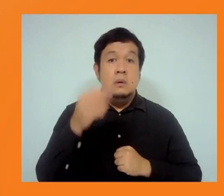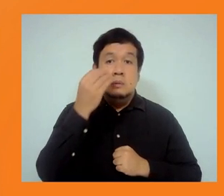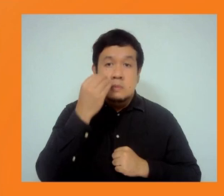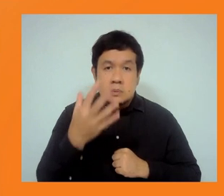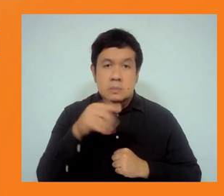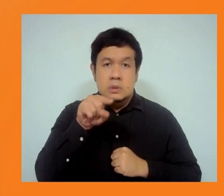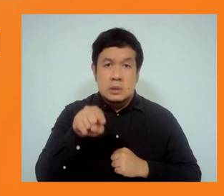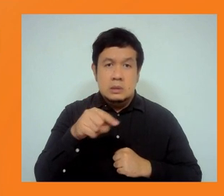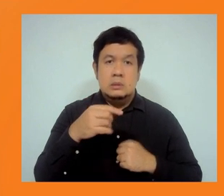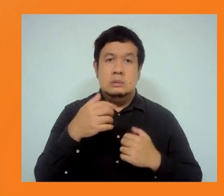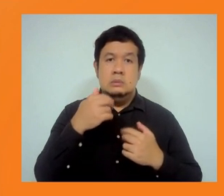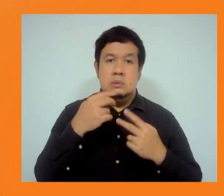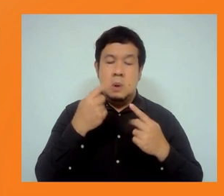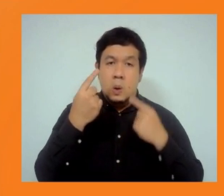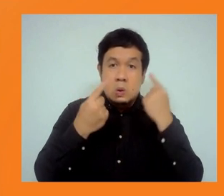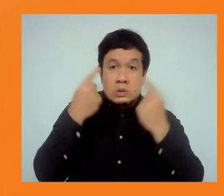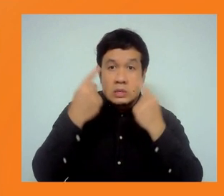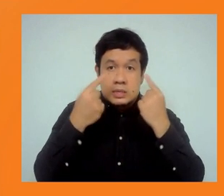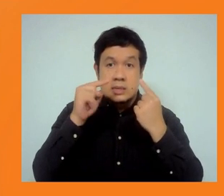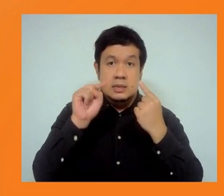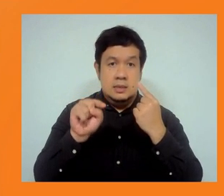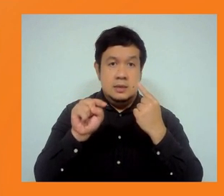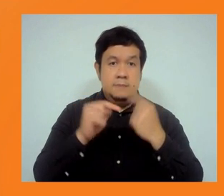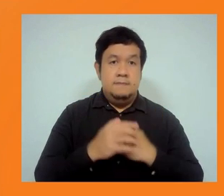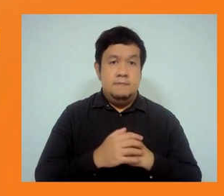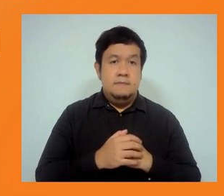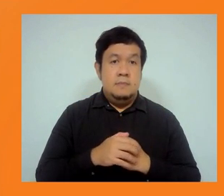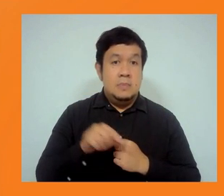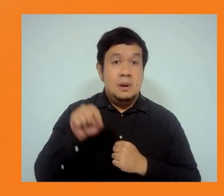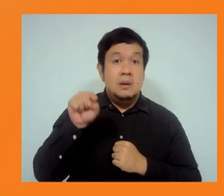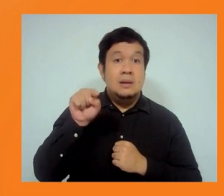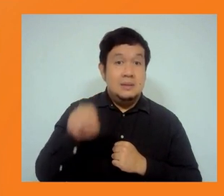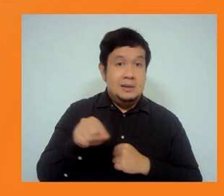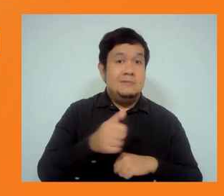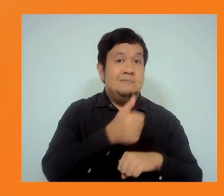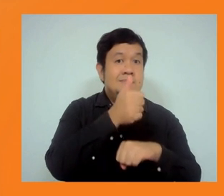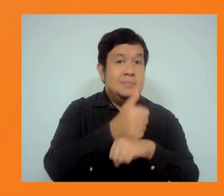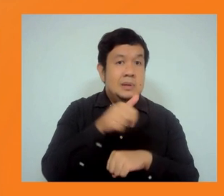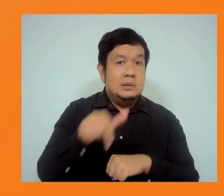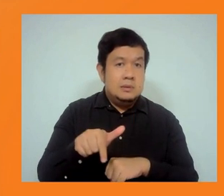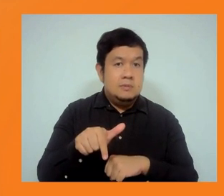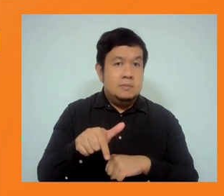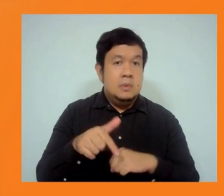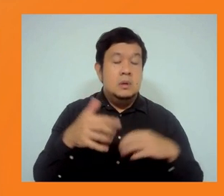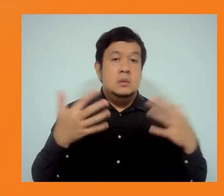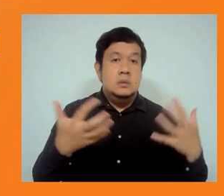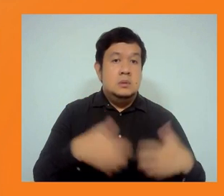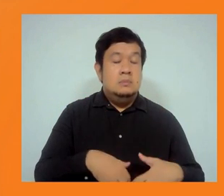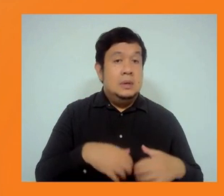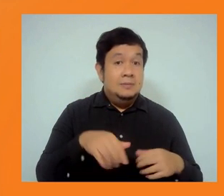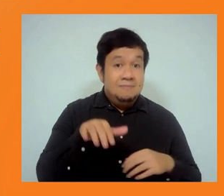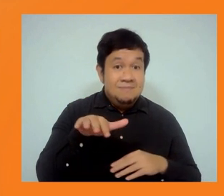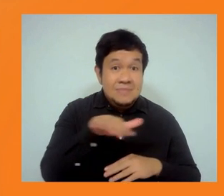consultation, establishment of grievance redressable mechanisms and safeguards, monitoring and reporting.